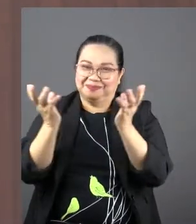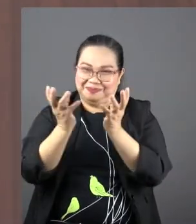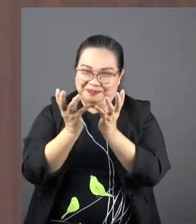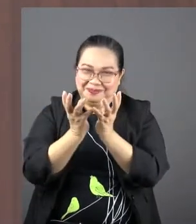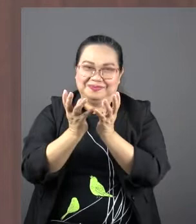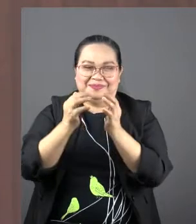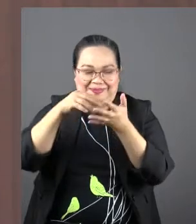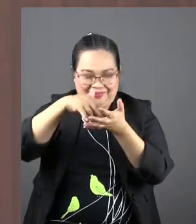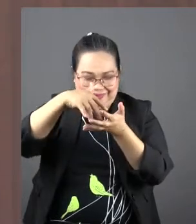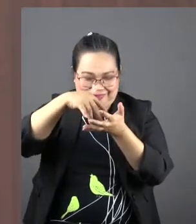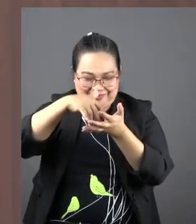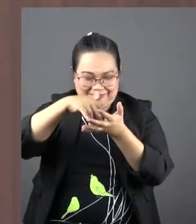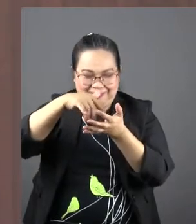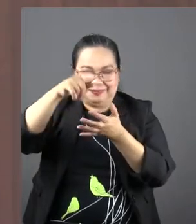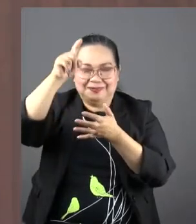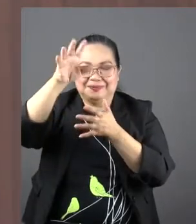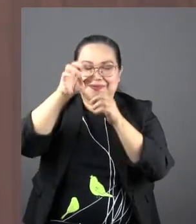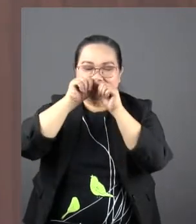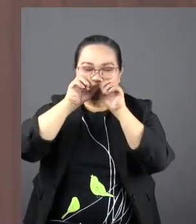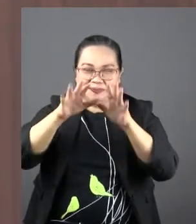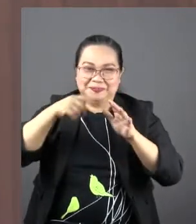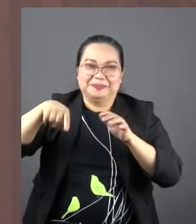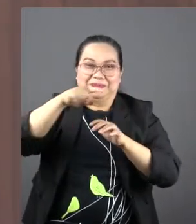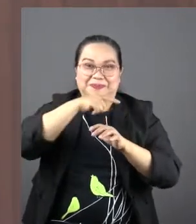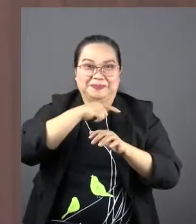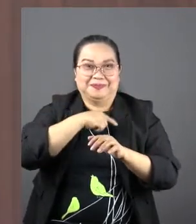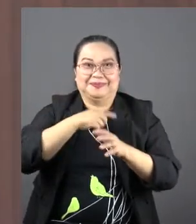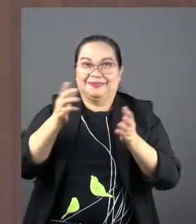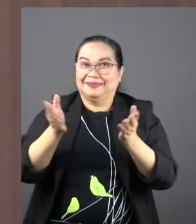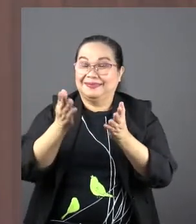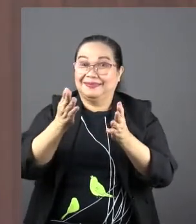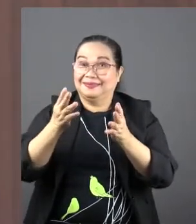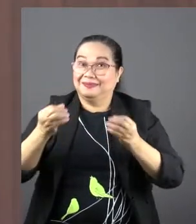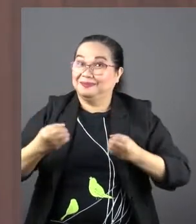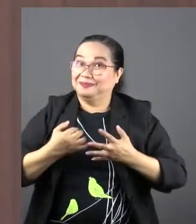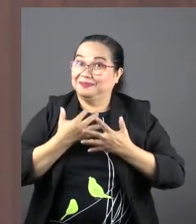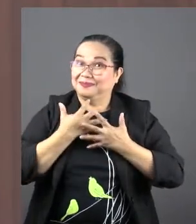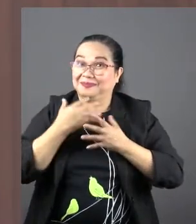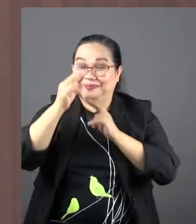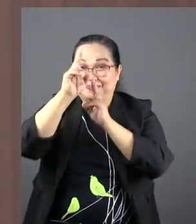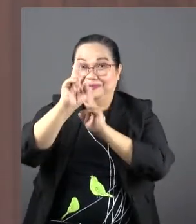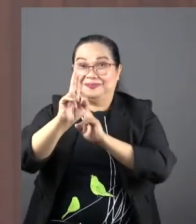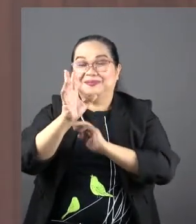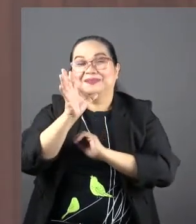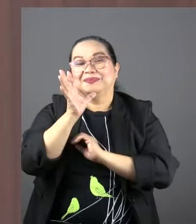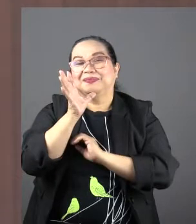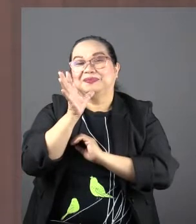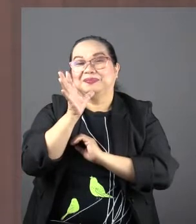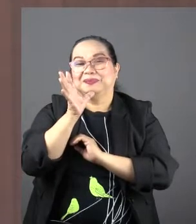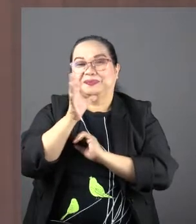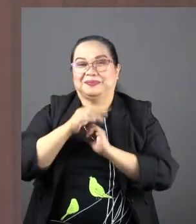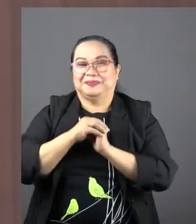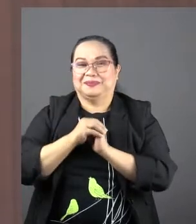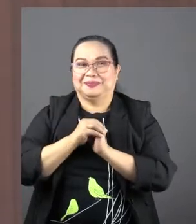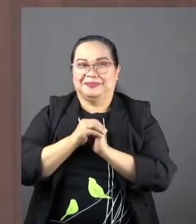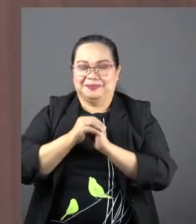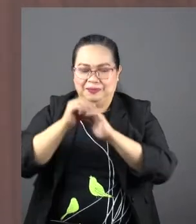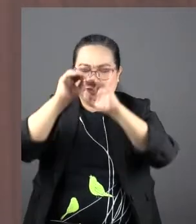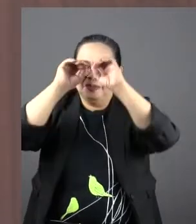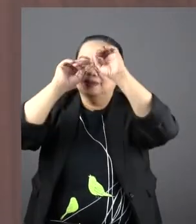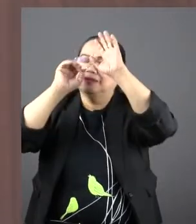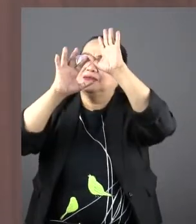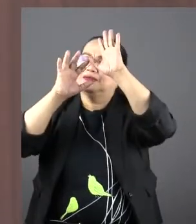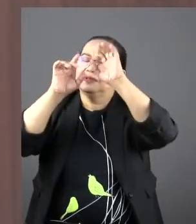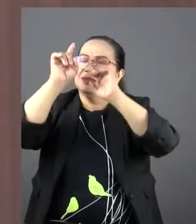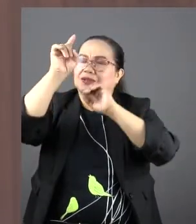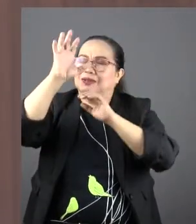and that God would bless us in our efforts to inspire and honor our mothers. Father, will